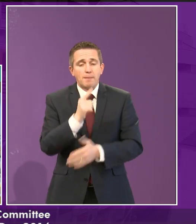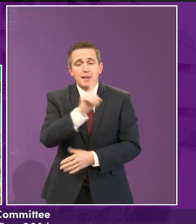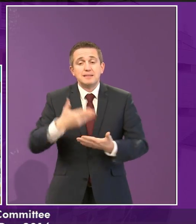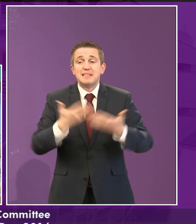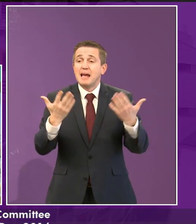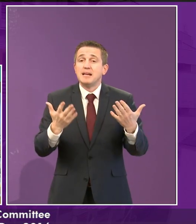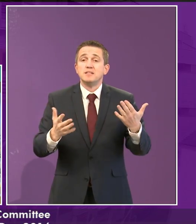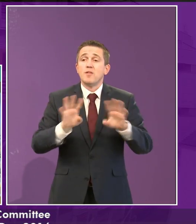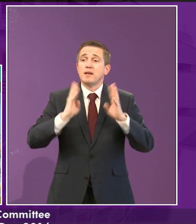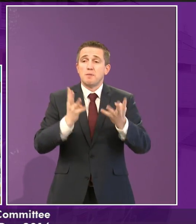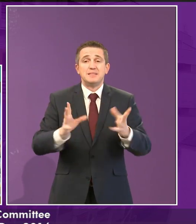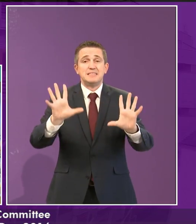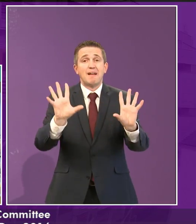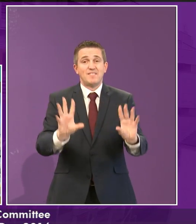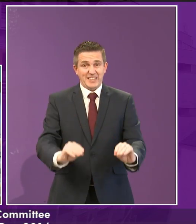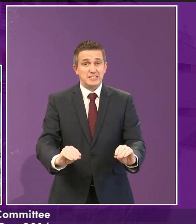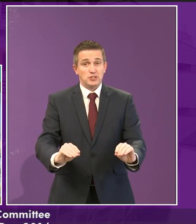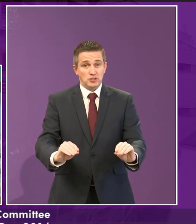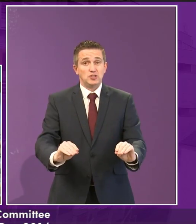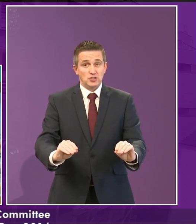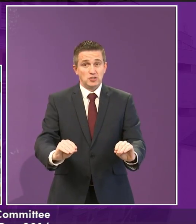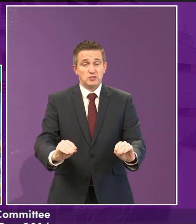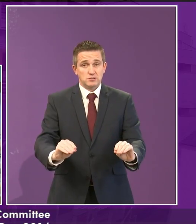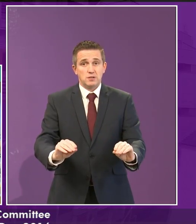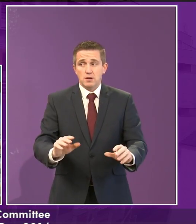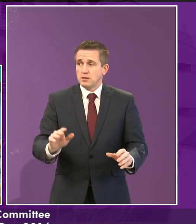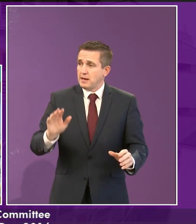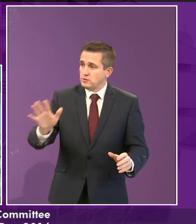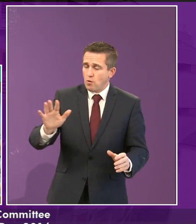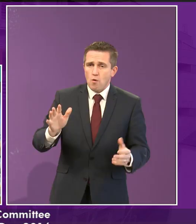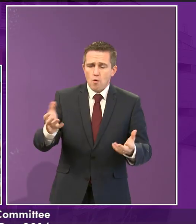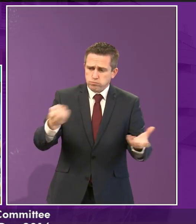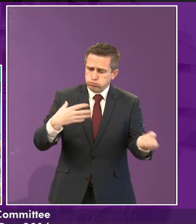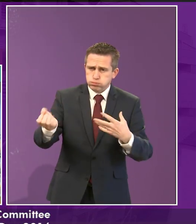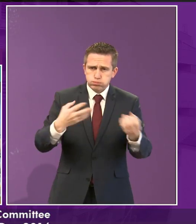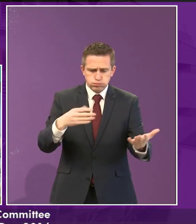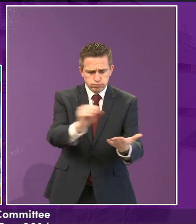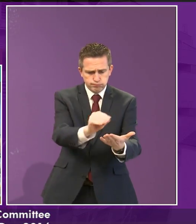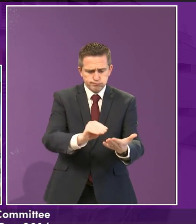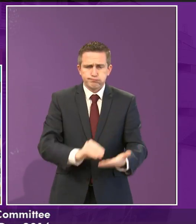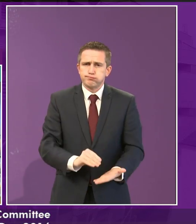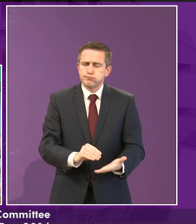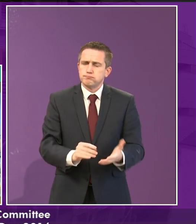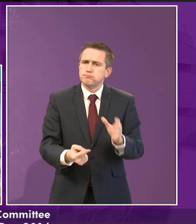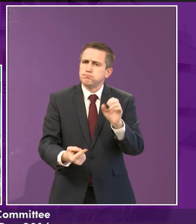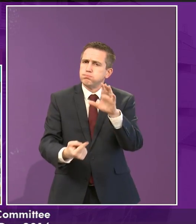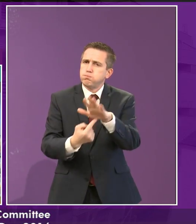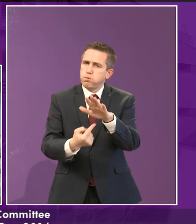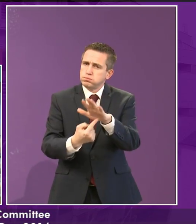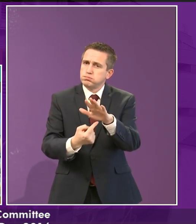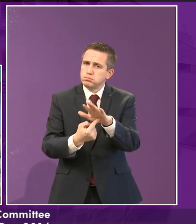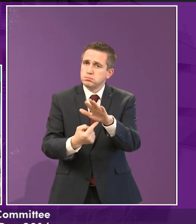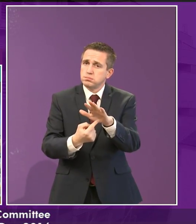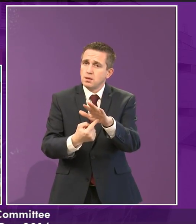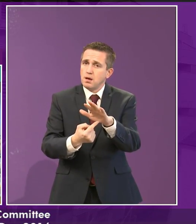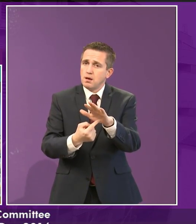going to close committee now on that very, very, very important high note of the work that you think that we should do. And we've